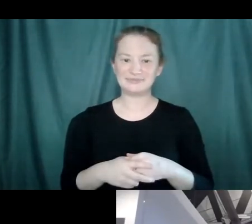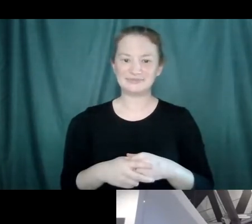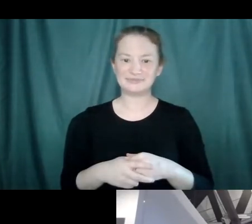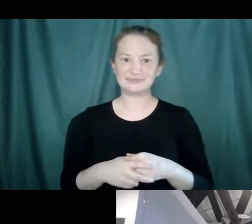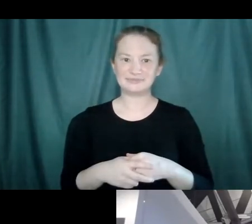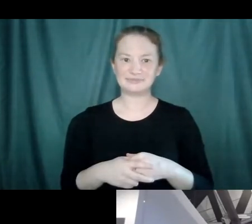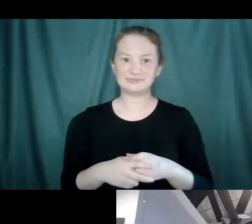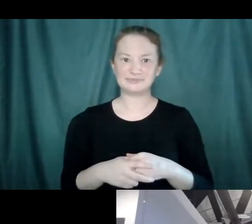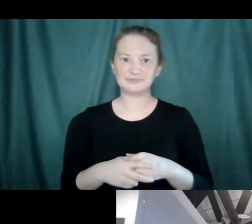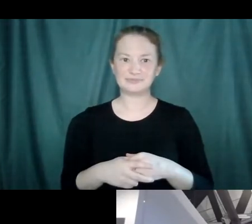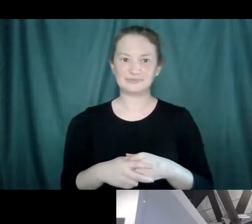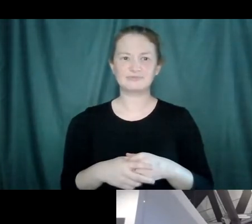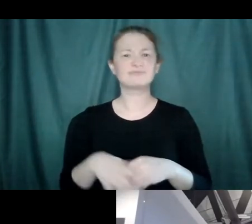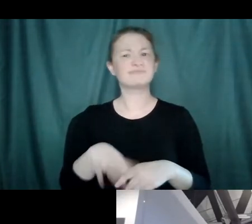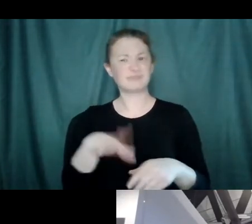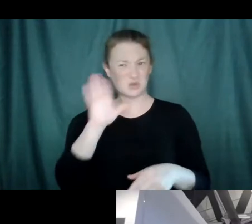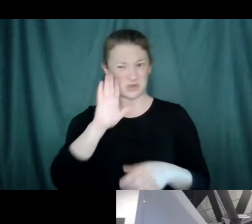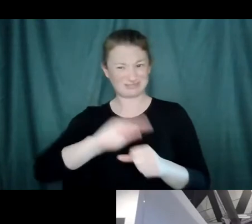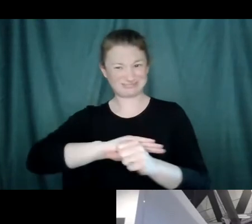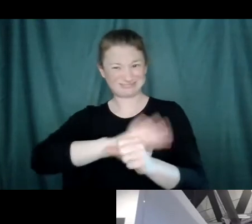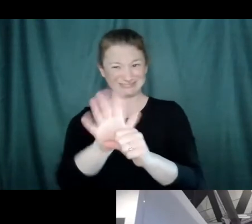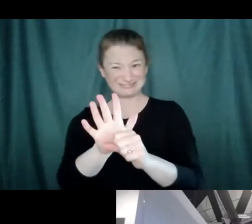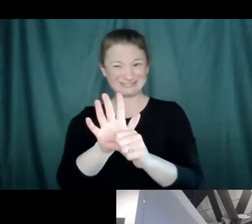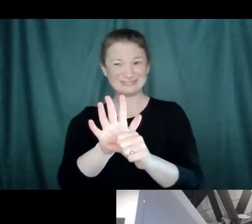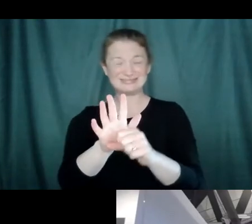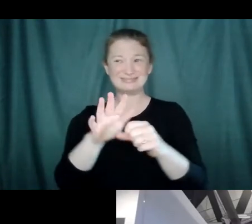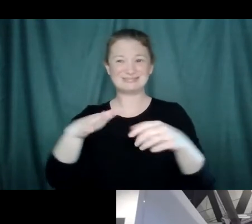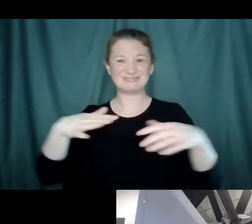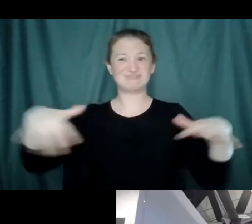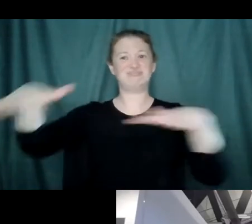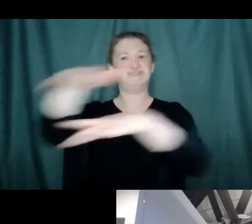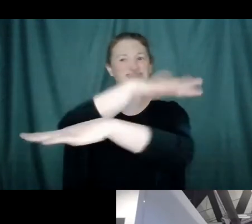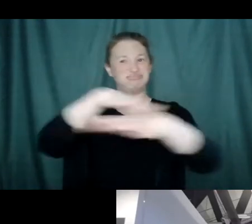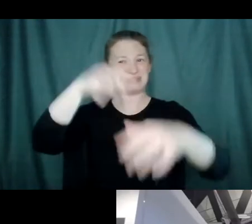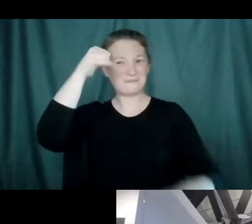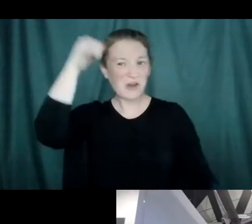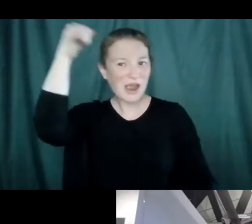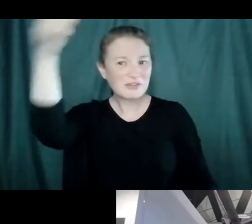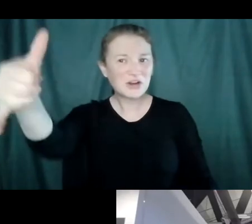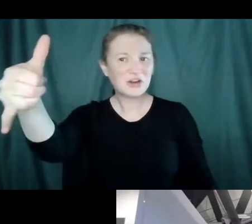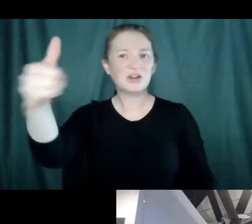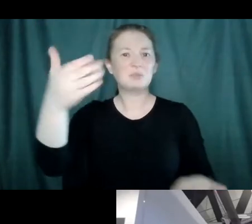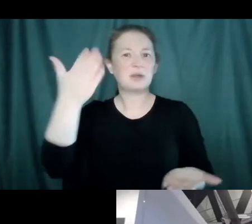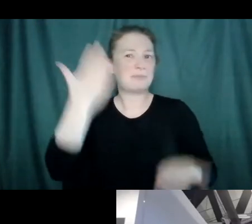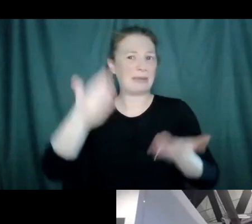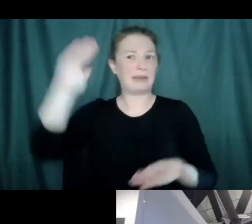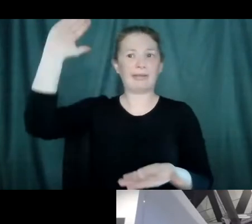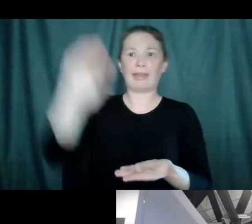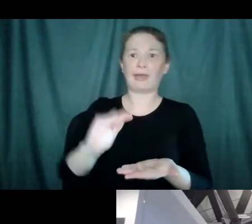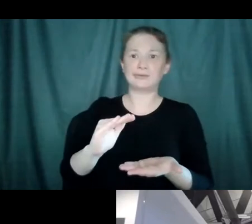here's a question. Will this virus COVID-19 stay around forever? Um, but in the future, maybe not be as like